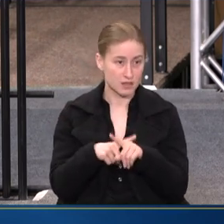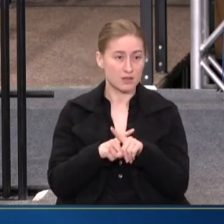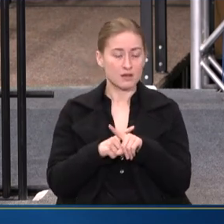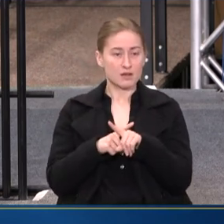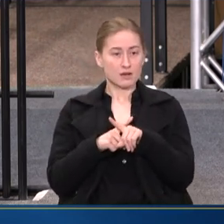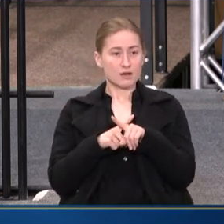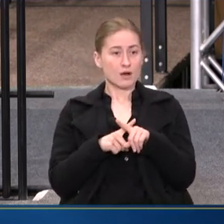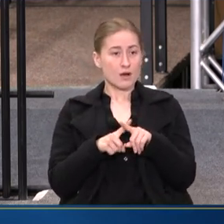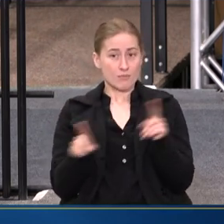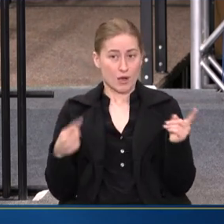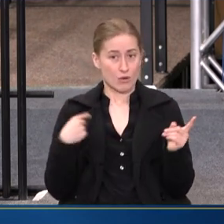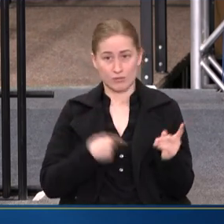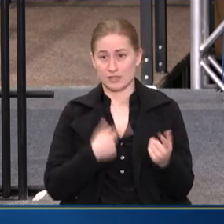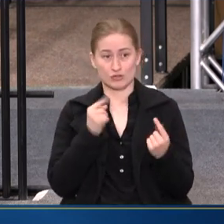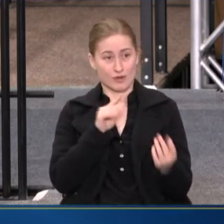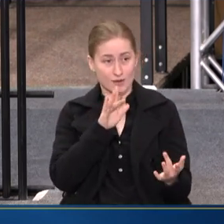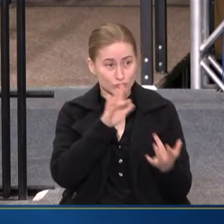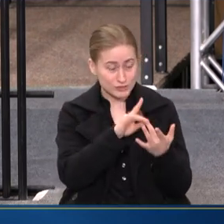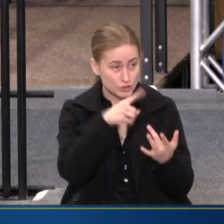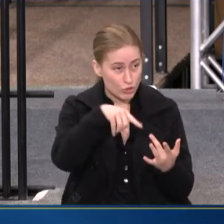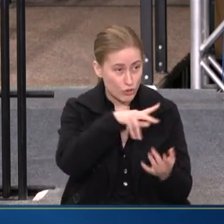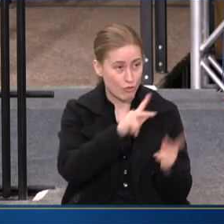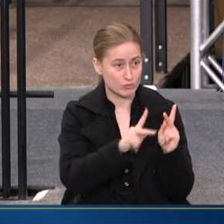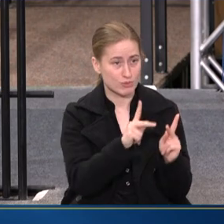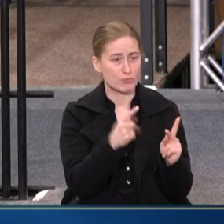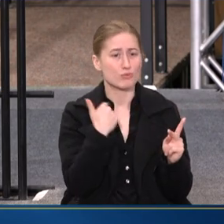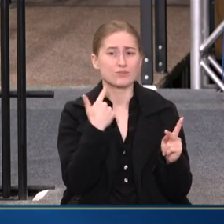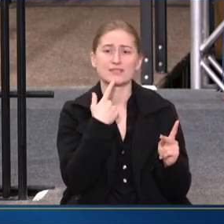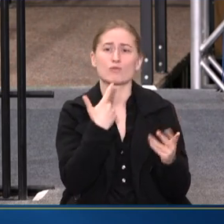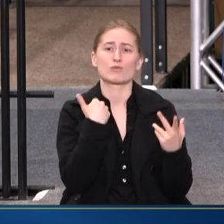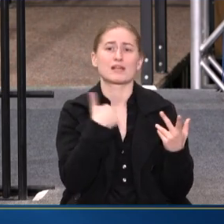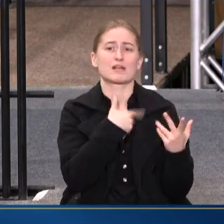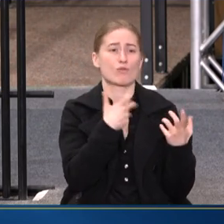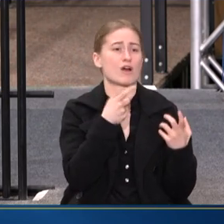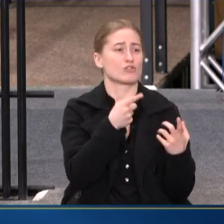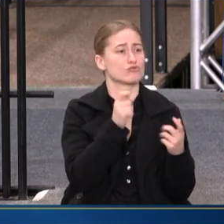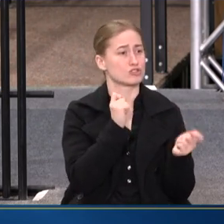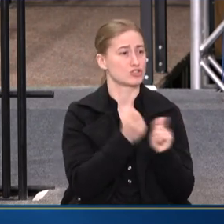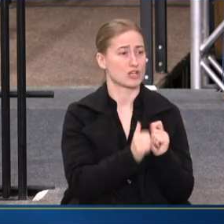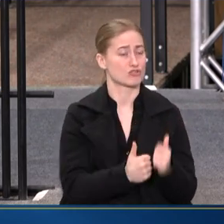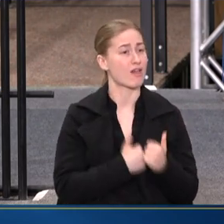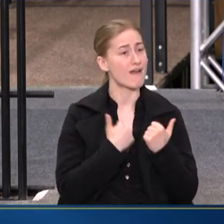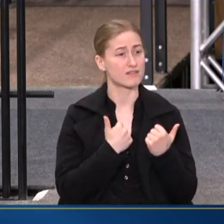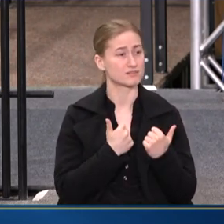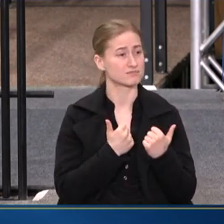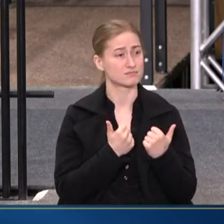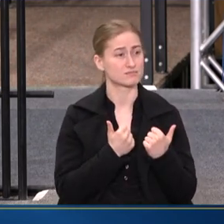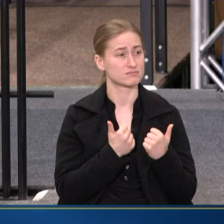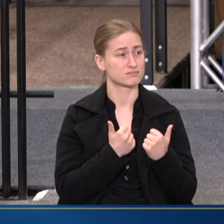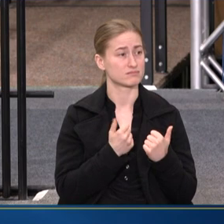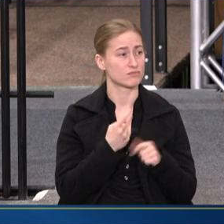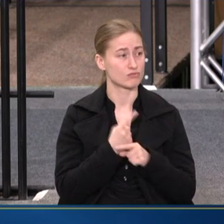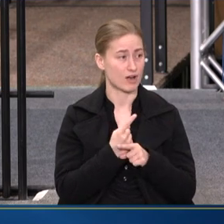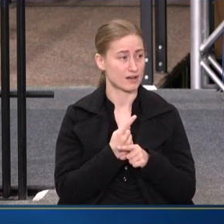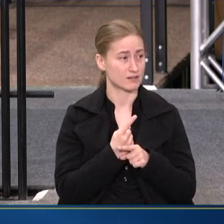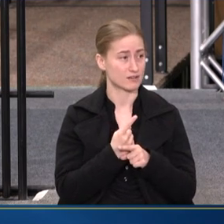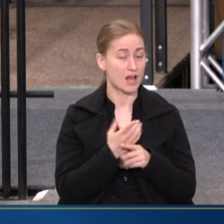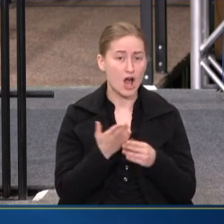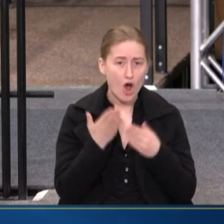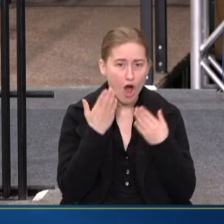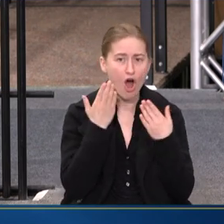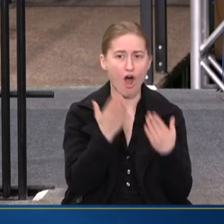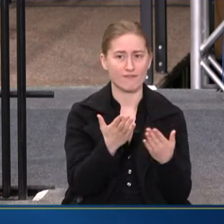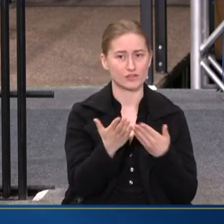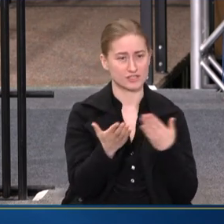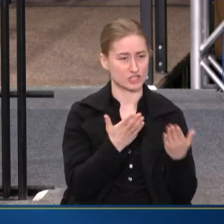we go to those people and we say, we want you to change your life, right? Offer them those services.